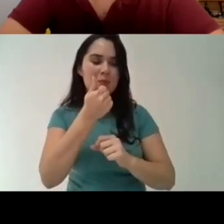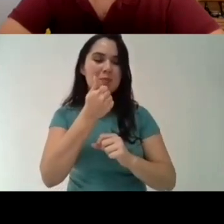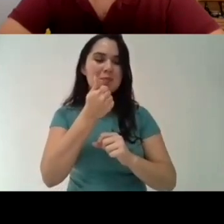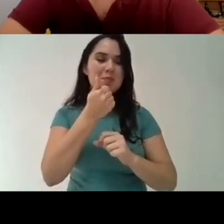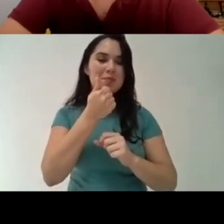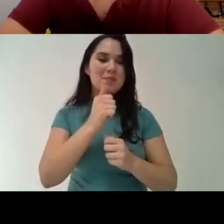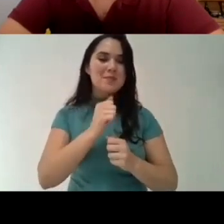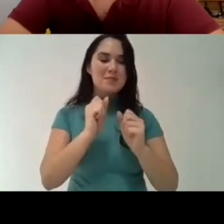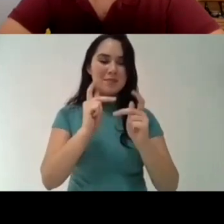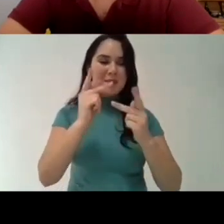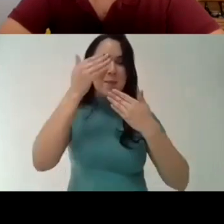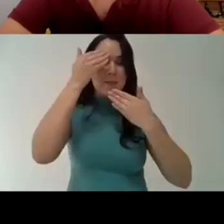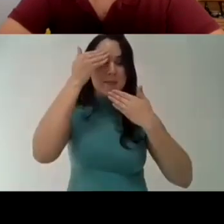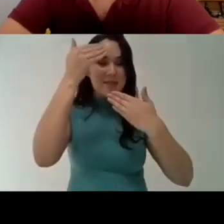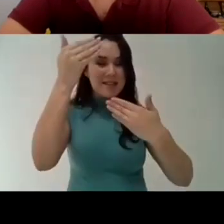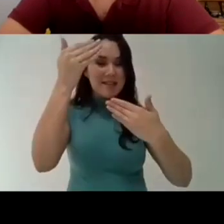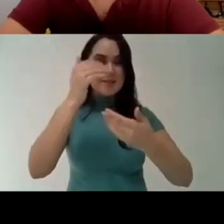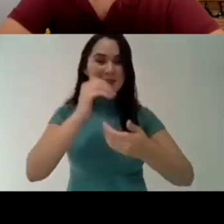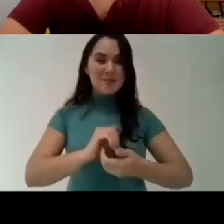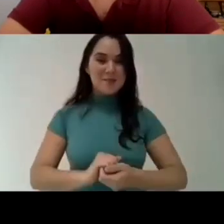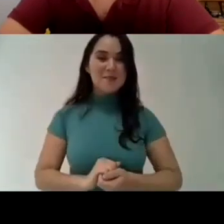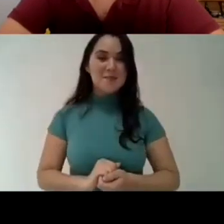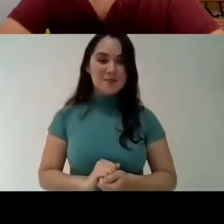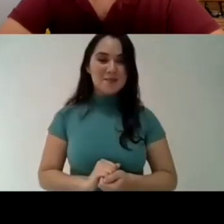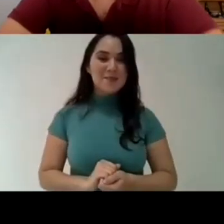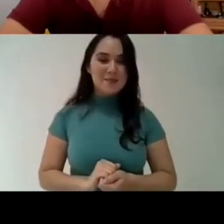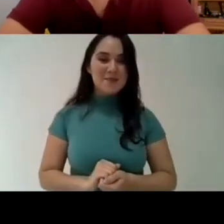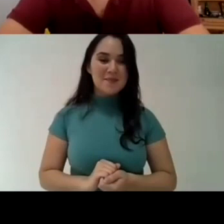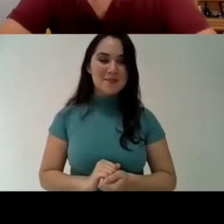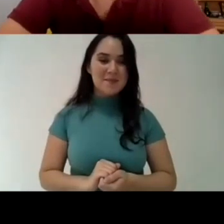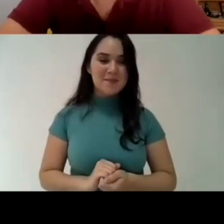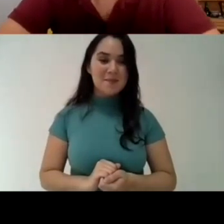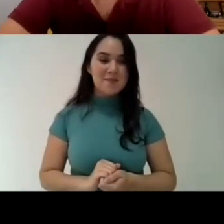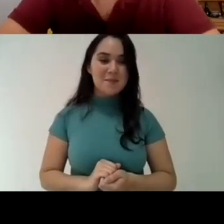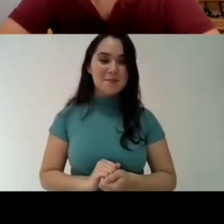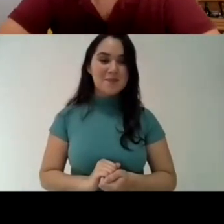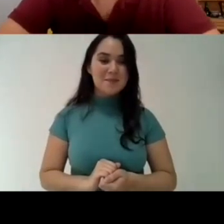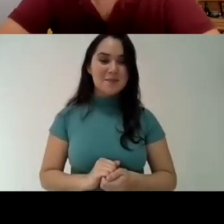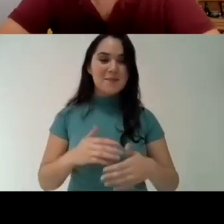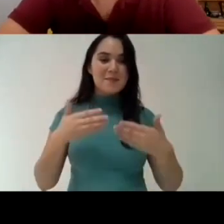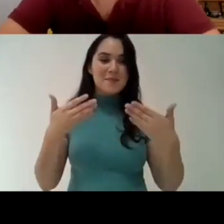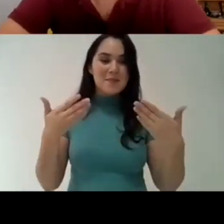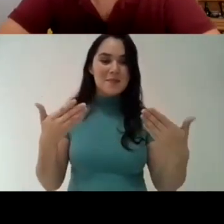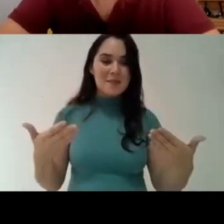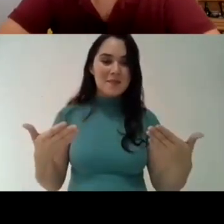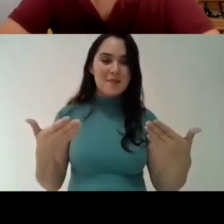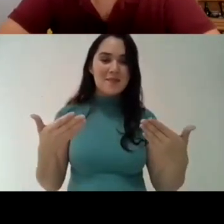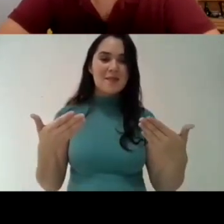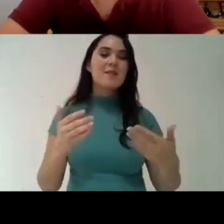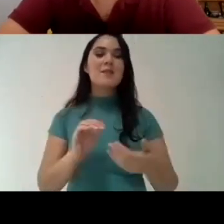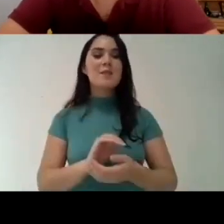near the microphone because we cannot hear you well yes I can do that